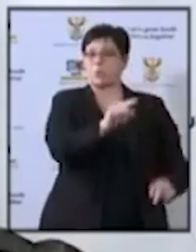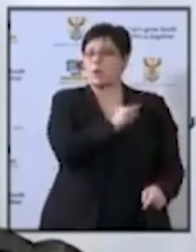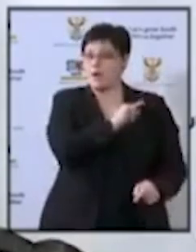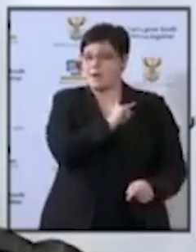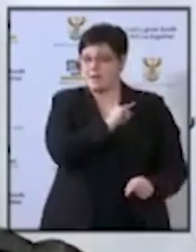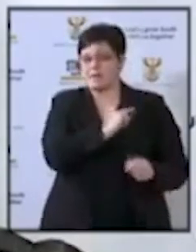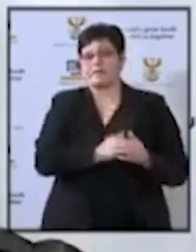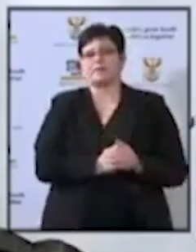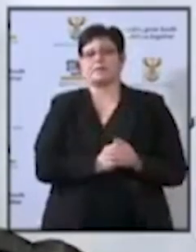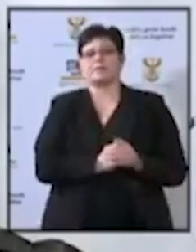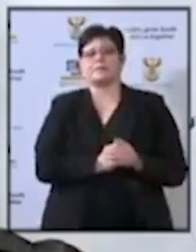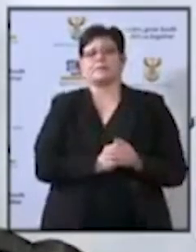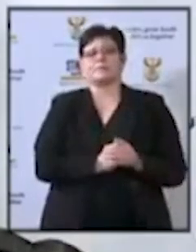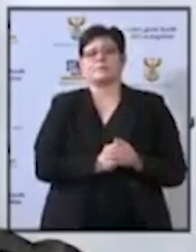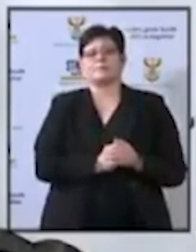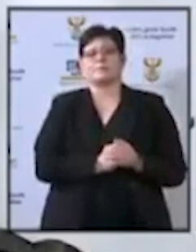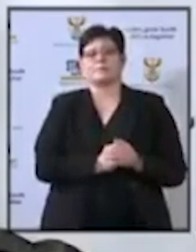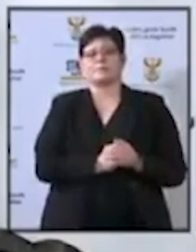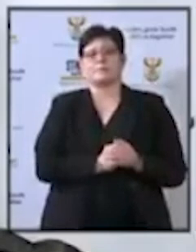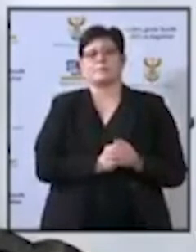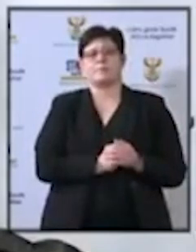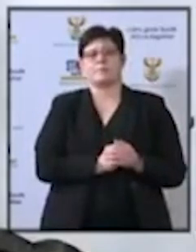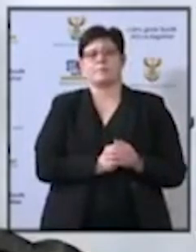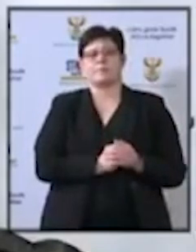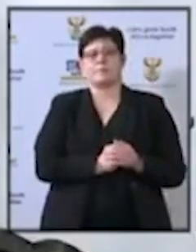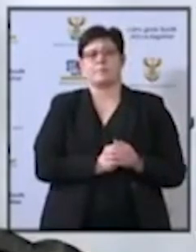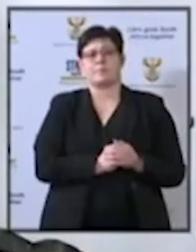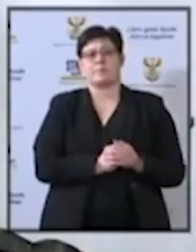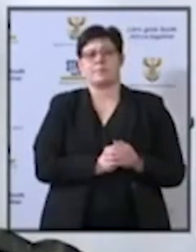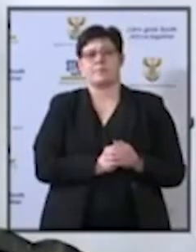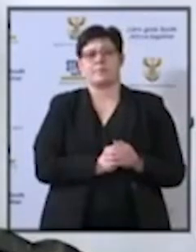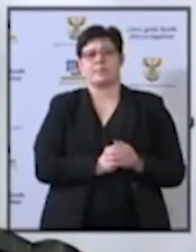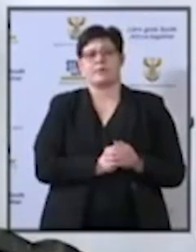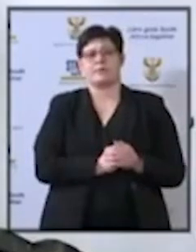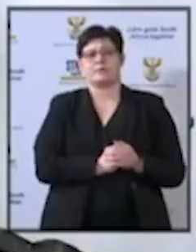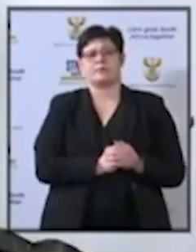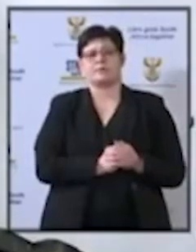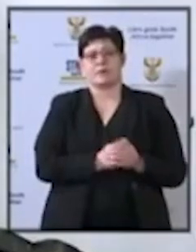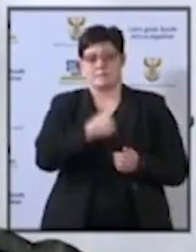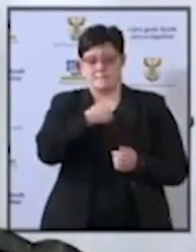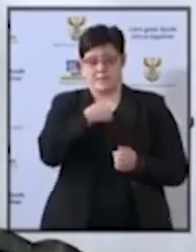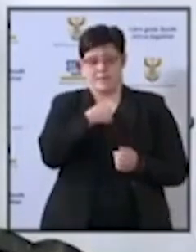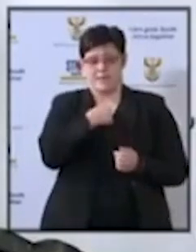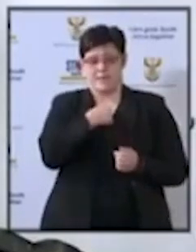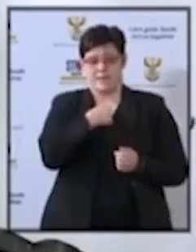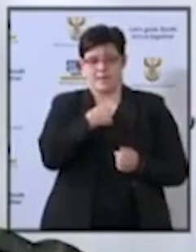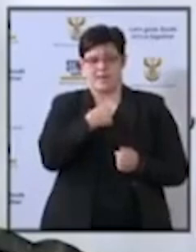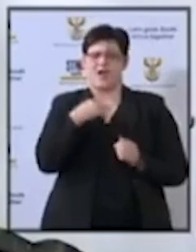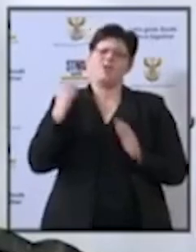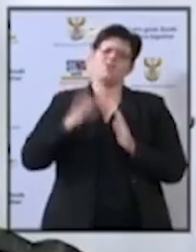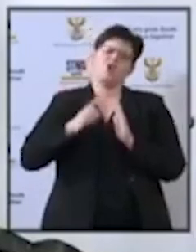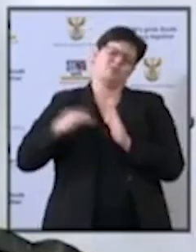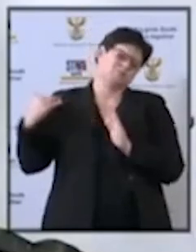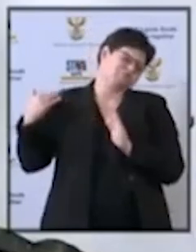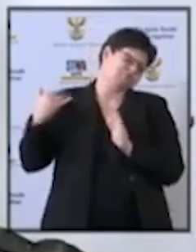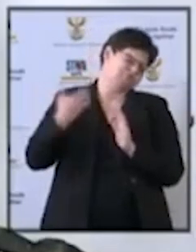if you are a smoker for quite some time